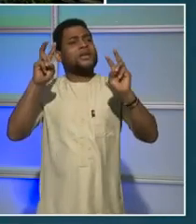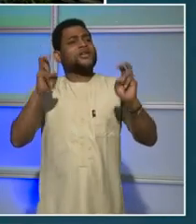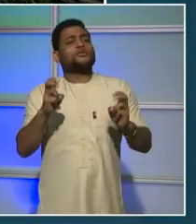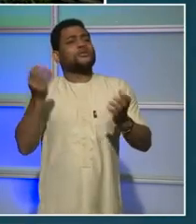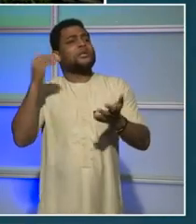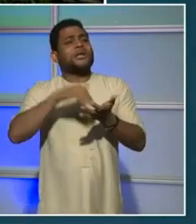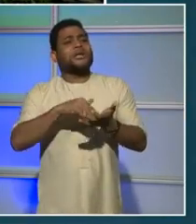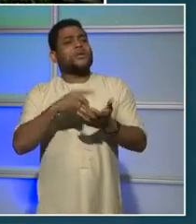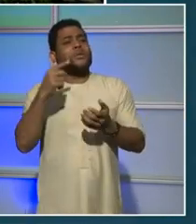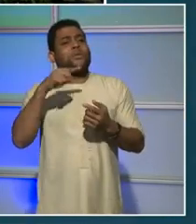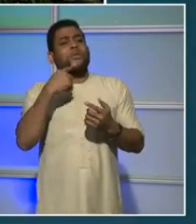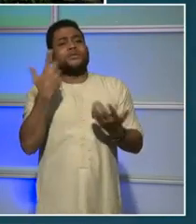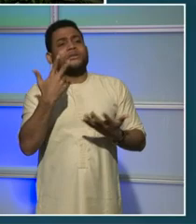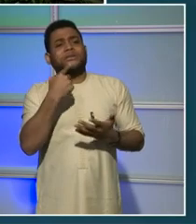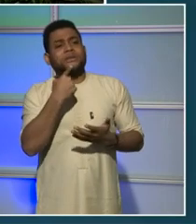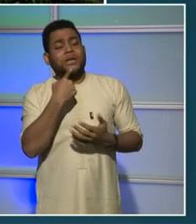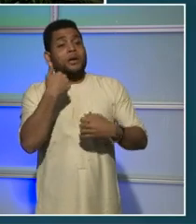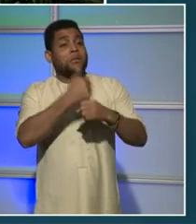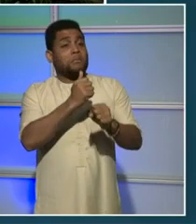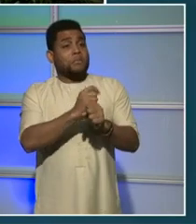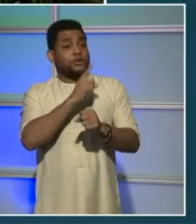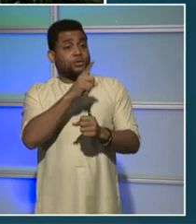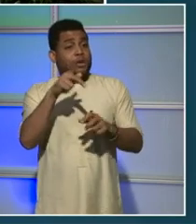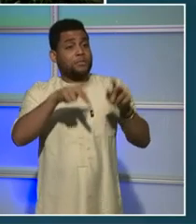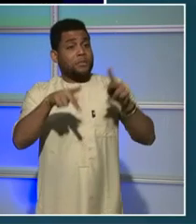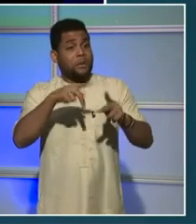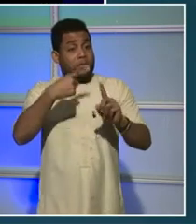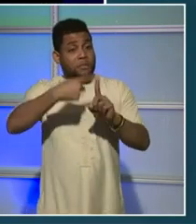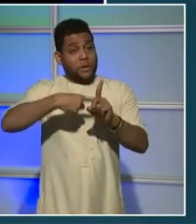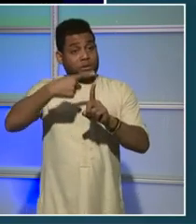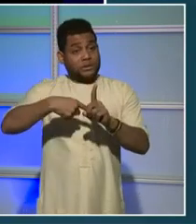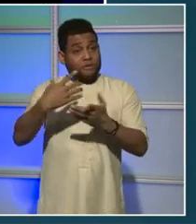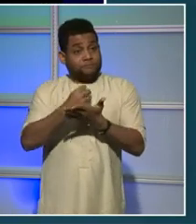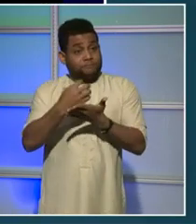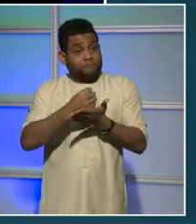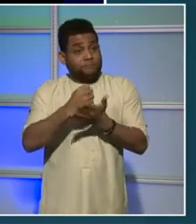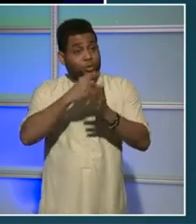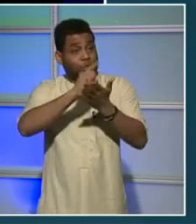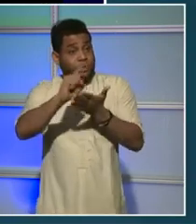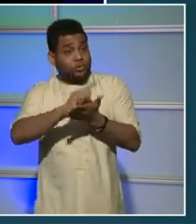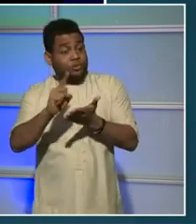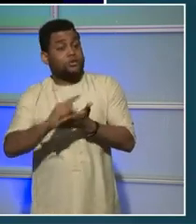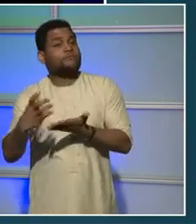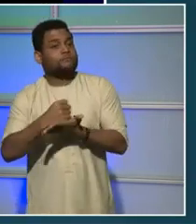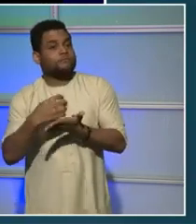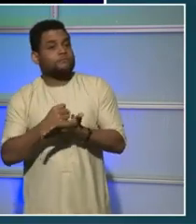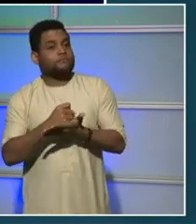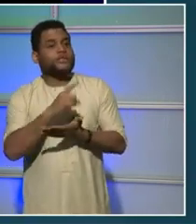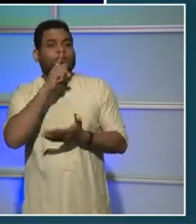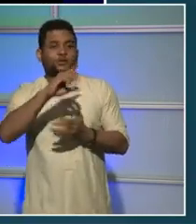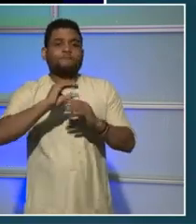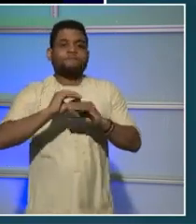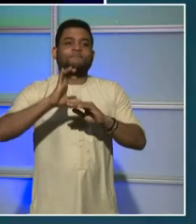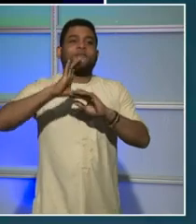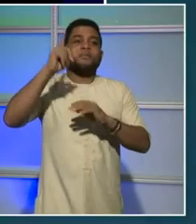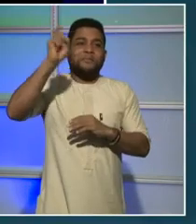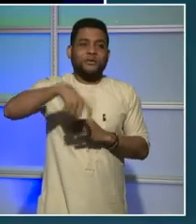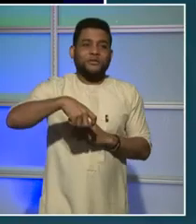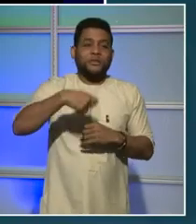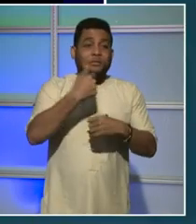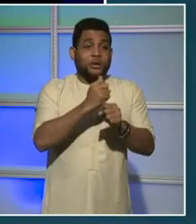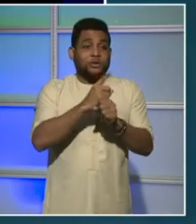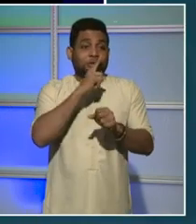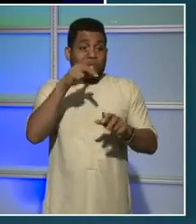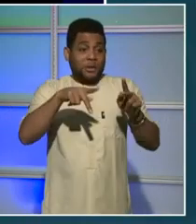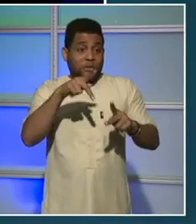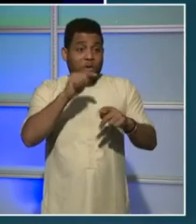incomes are increasing and people are on the pathway to good-paying jobs. That's why we have been very